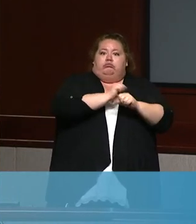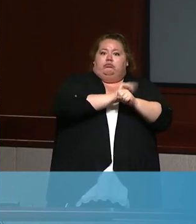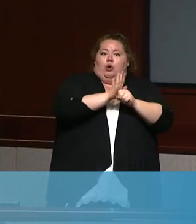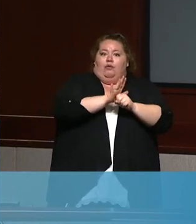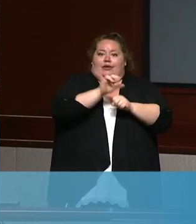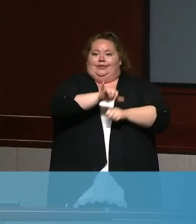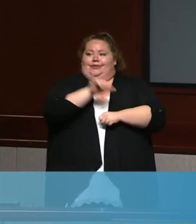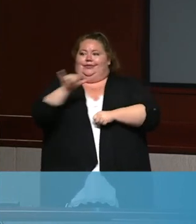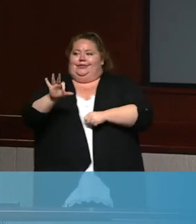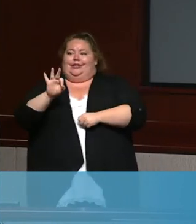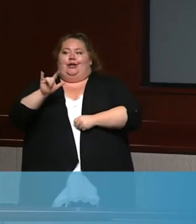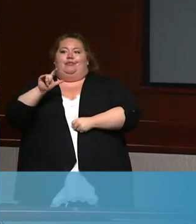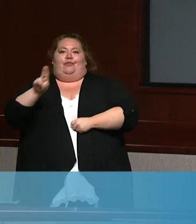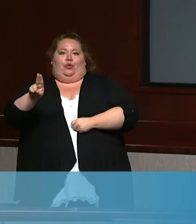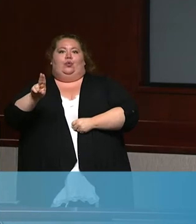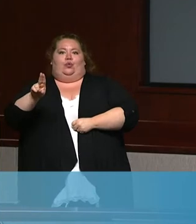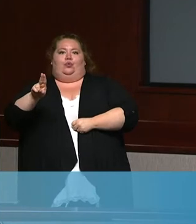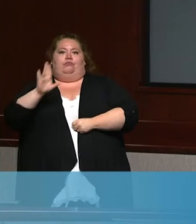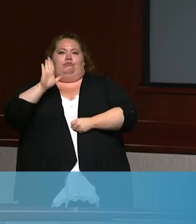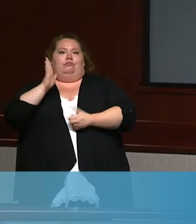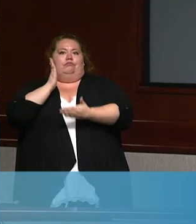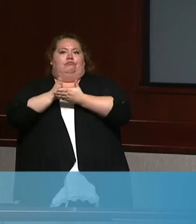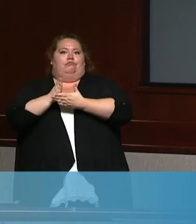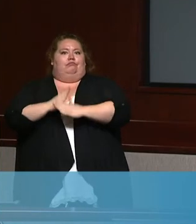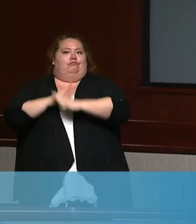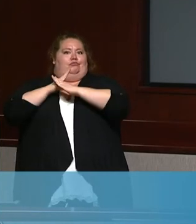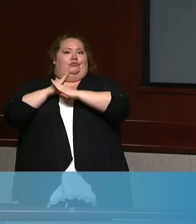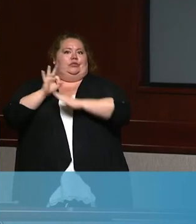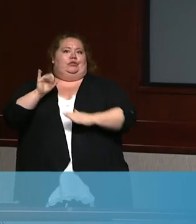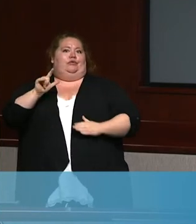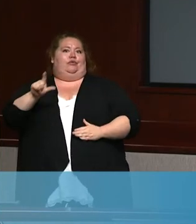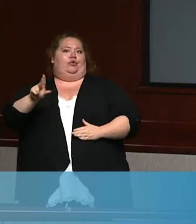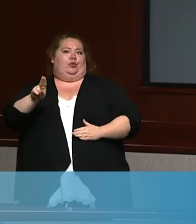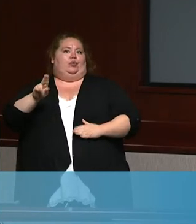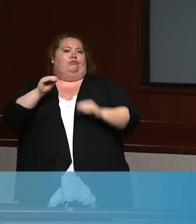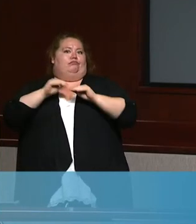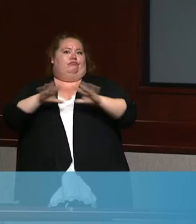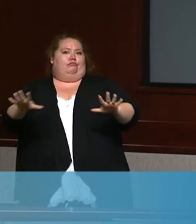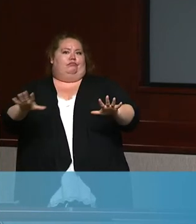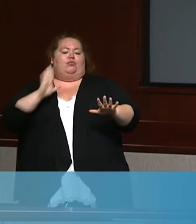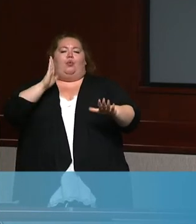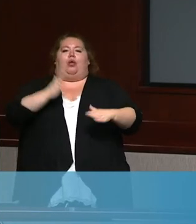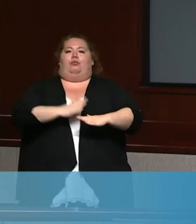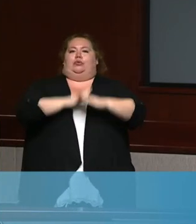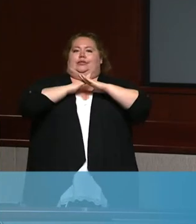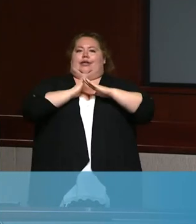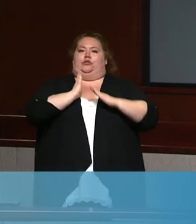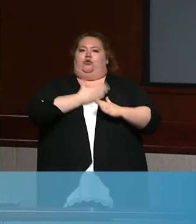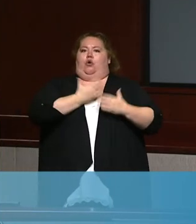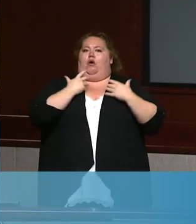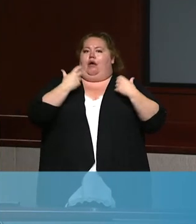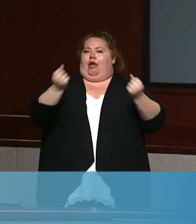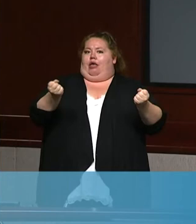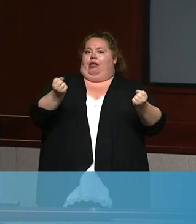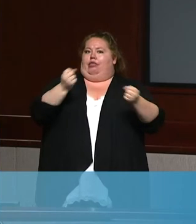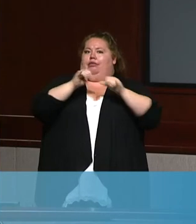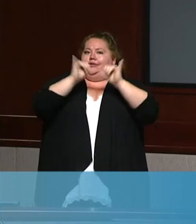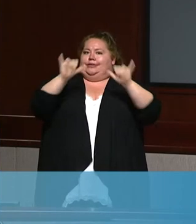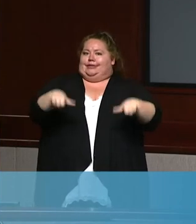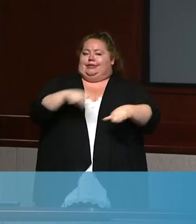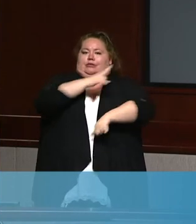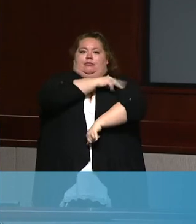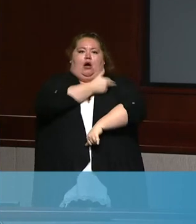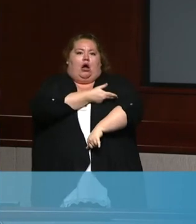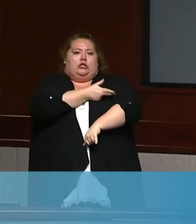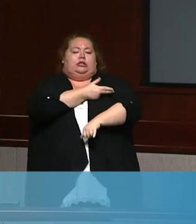ways to avoid transmitting flu. And that again, helps protect our healthcare system, particularly our hospitals, um, and the number of people